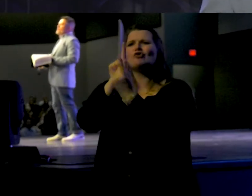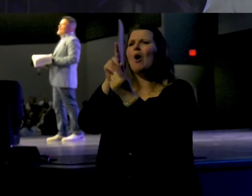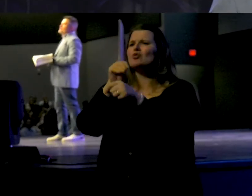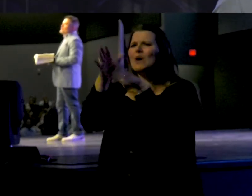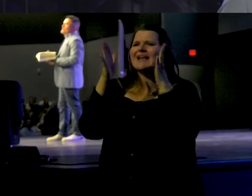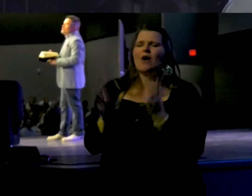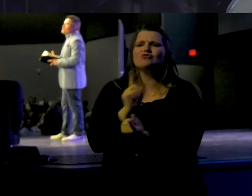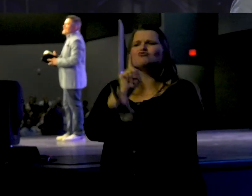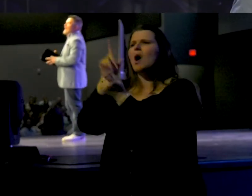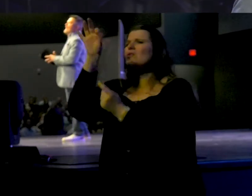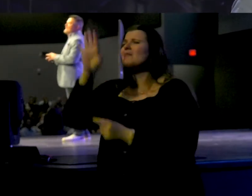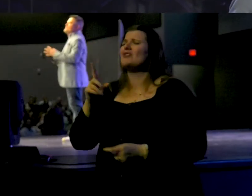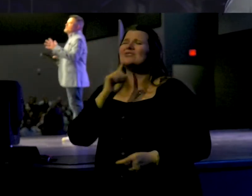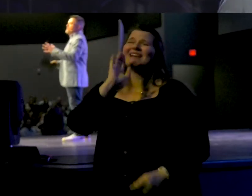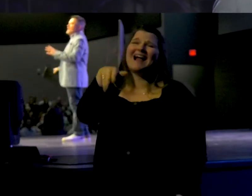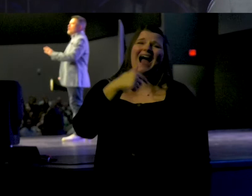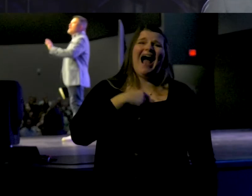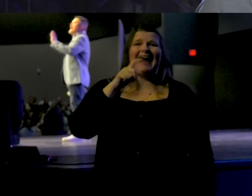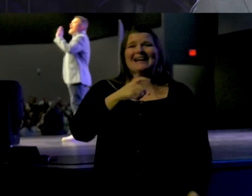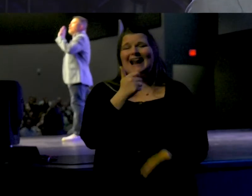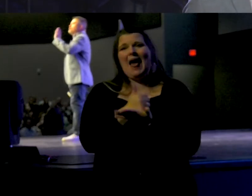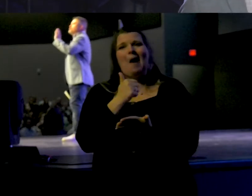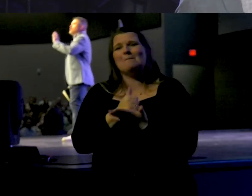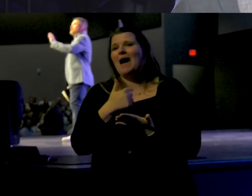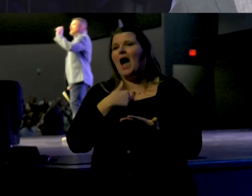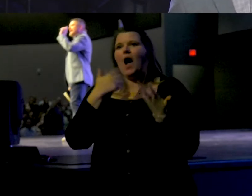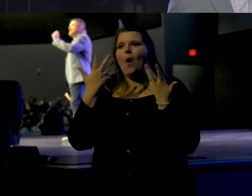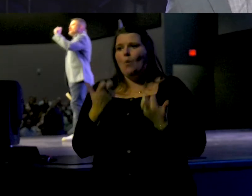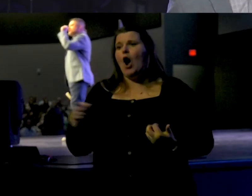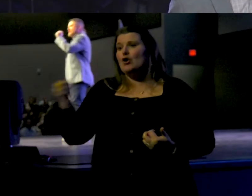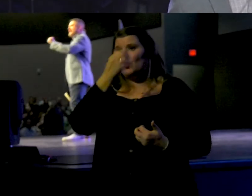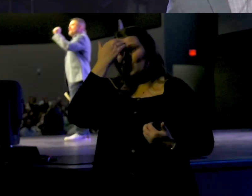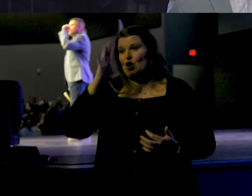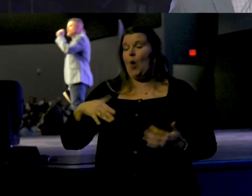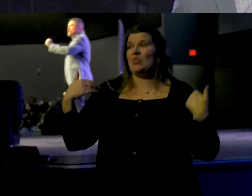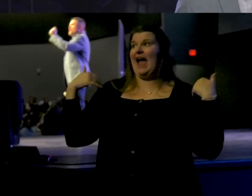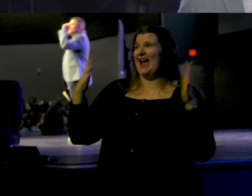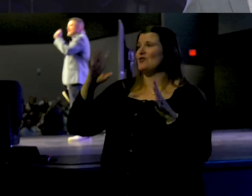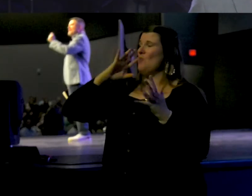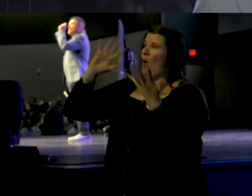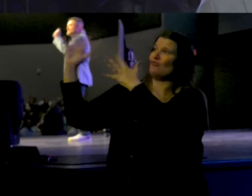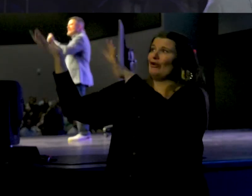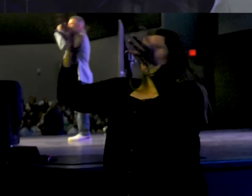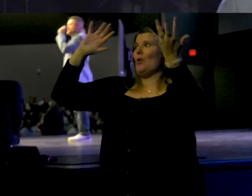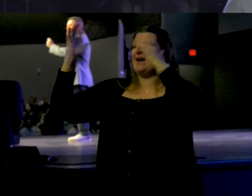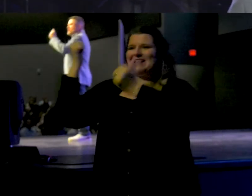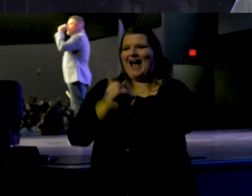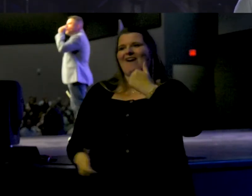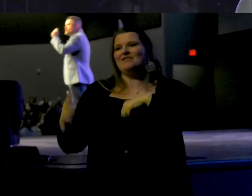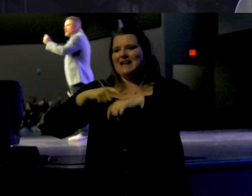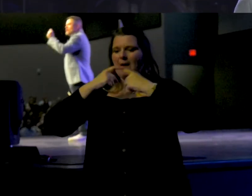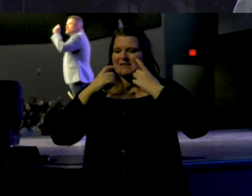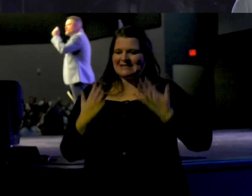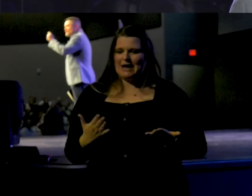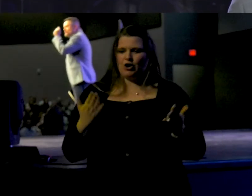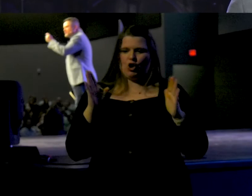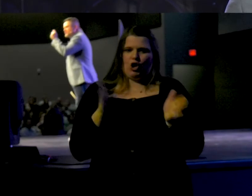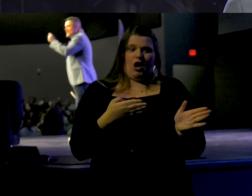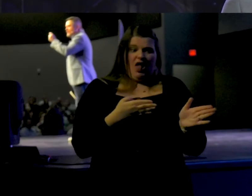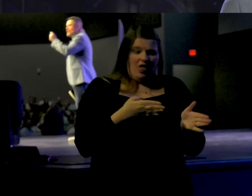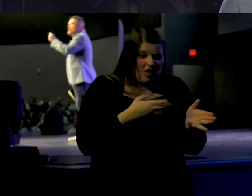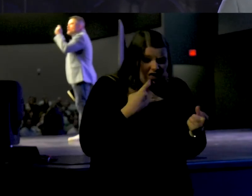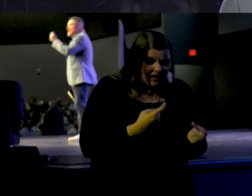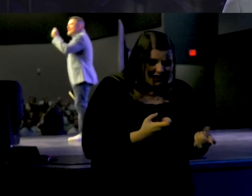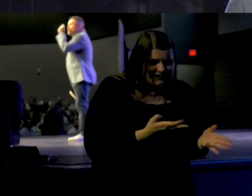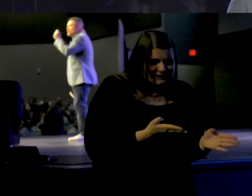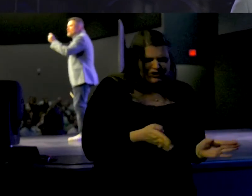you go to your pastor, and you say, I need some help. I want you to know the angels in heaven rejoice every time a sinner turns from